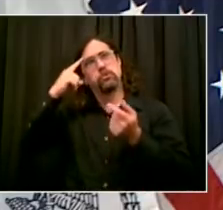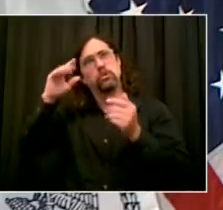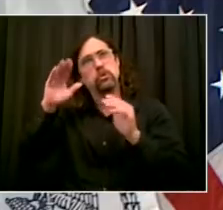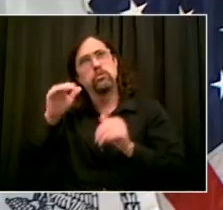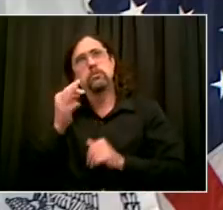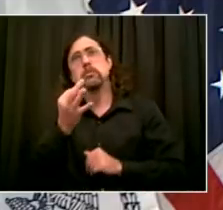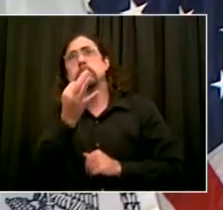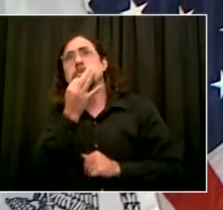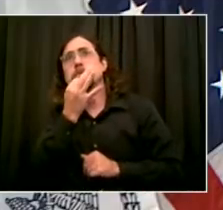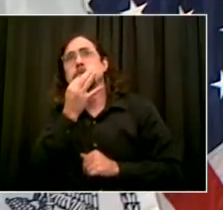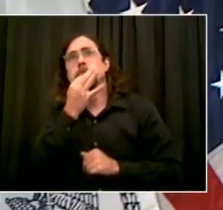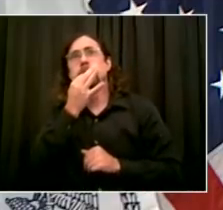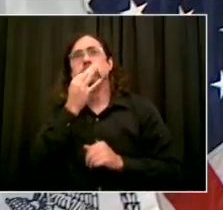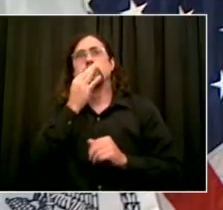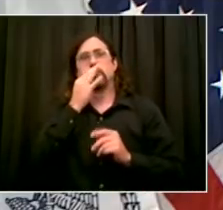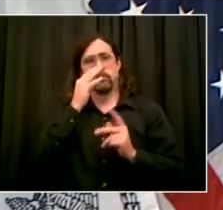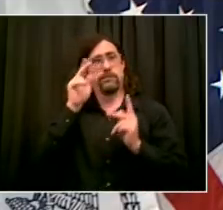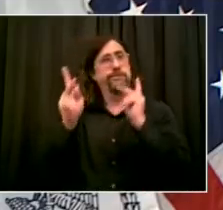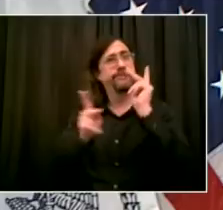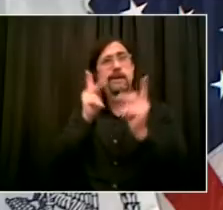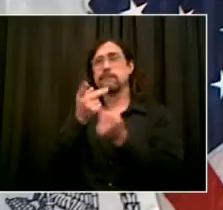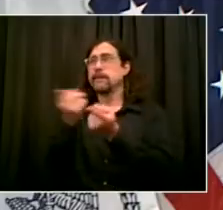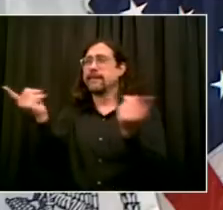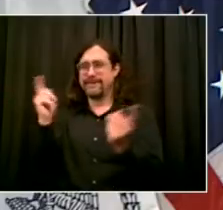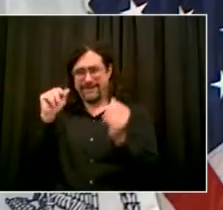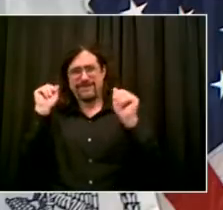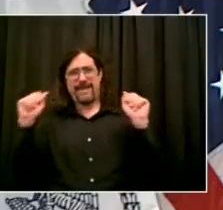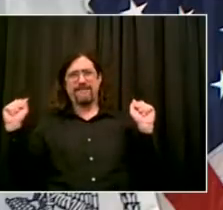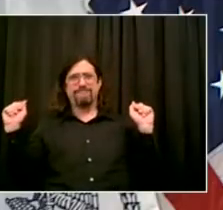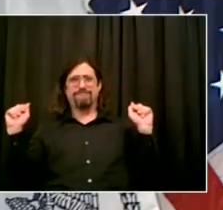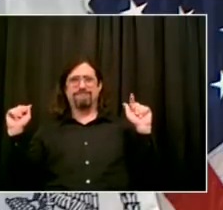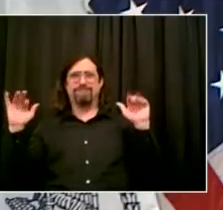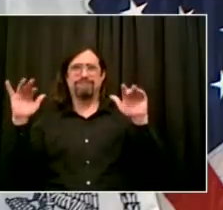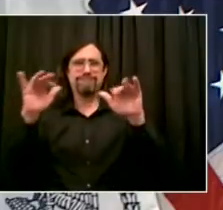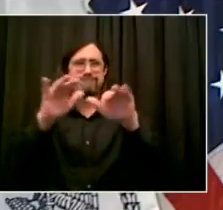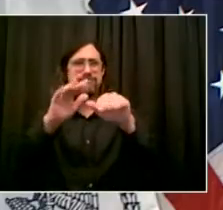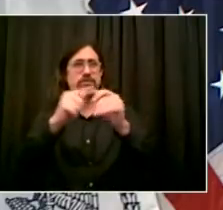For our last two, we'll go to Kevin from WCBS Radio.